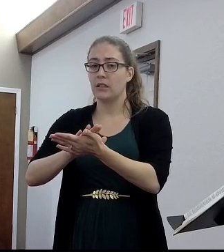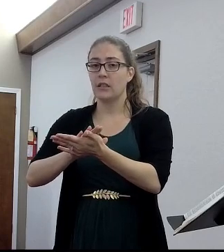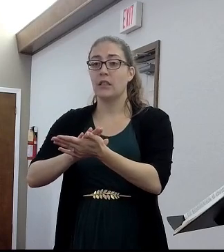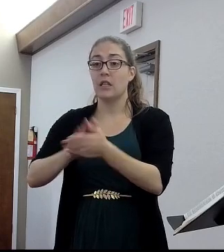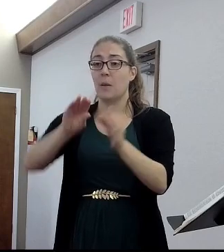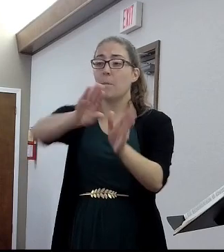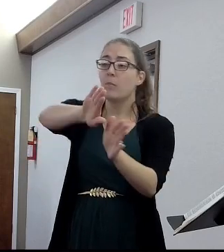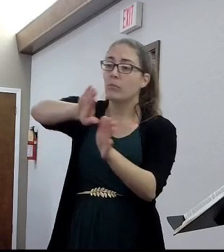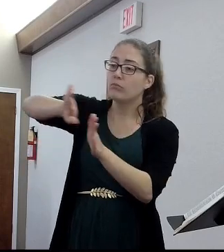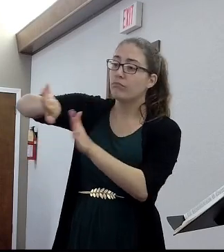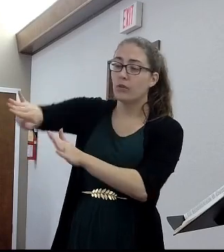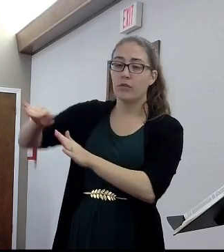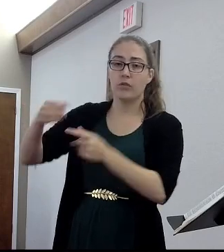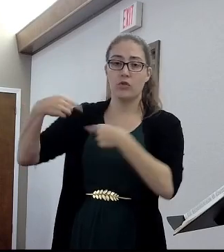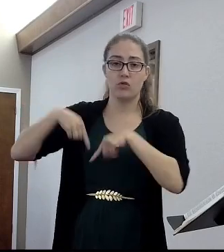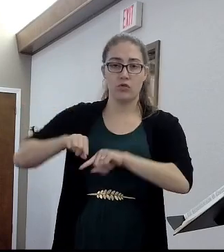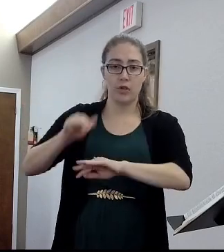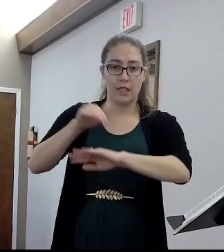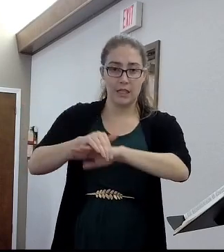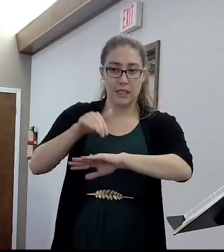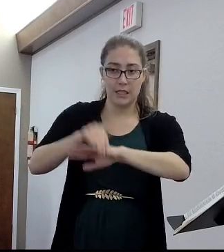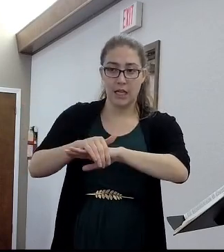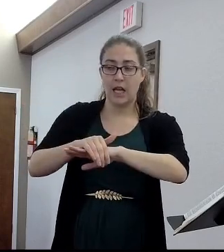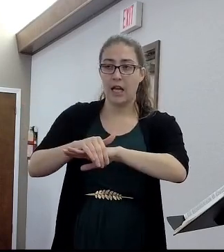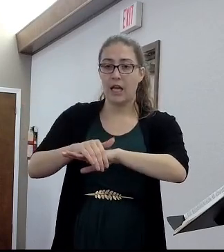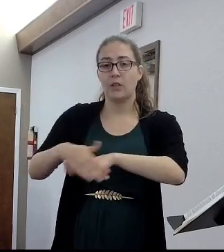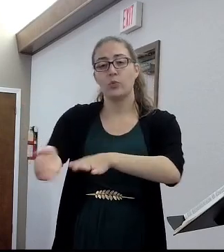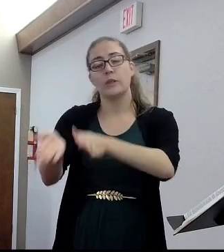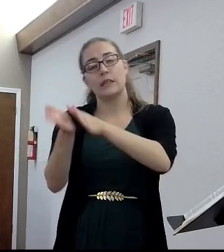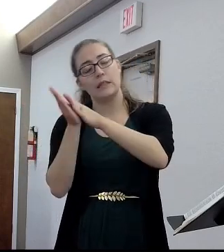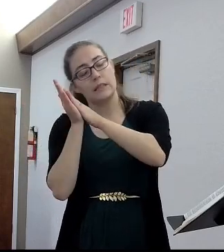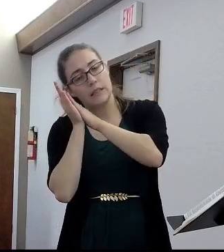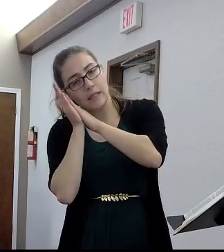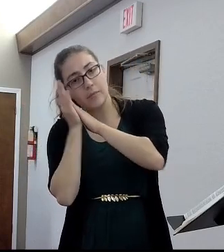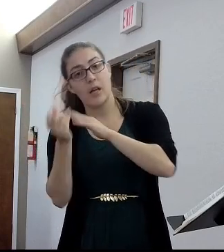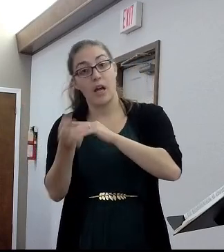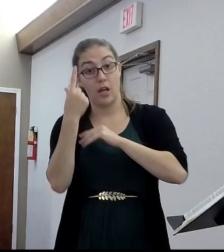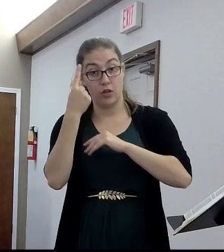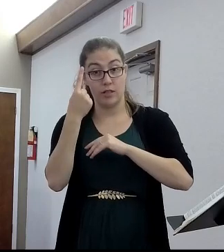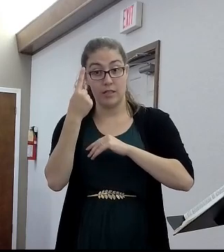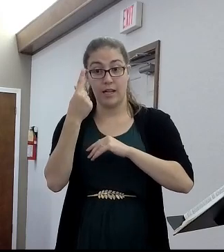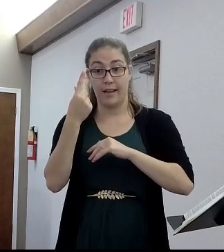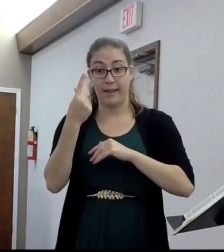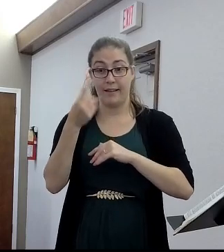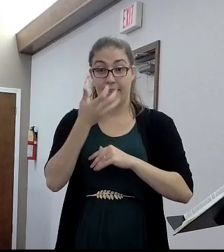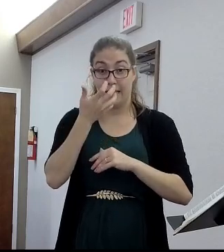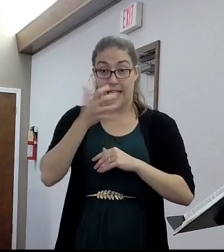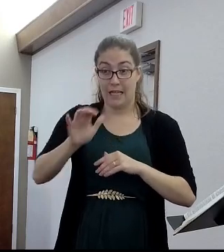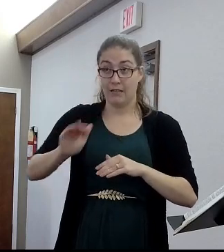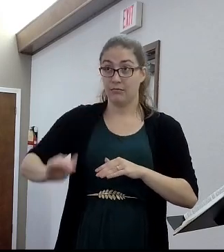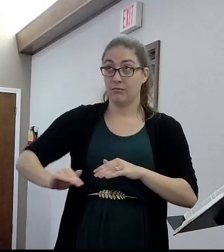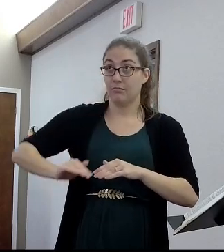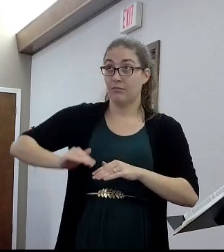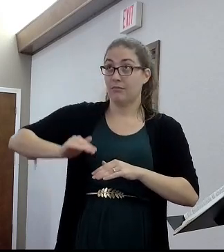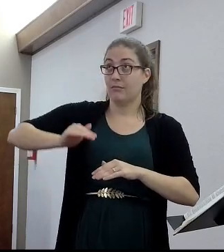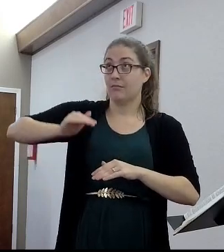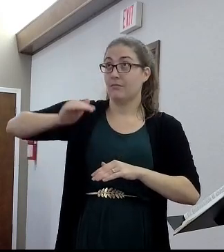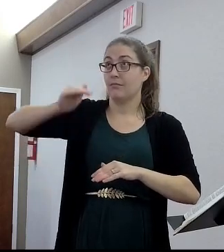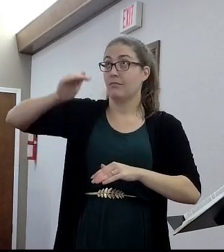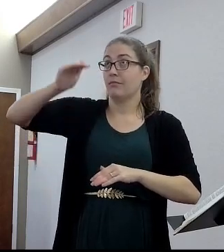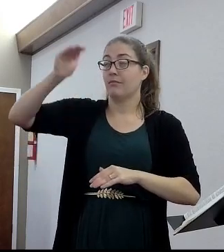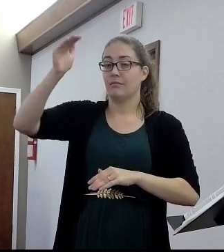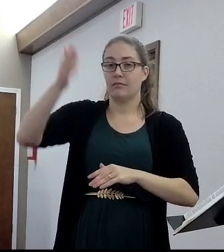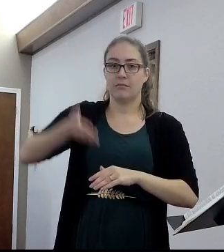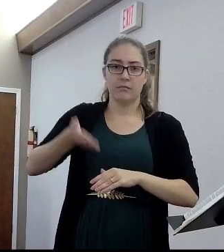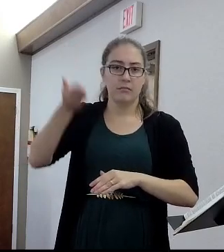sleep there at night. Heat rises, by the way. I mean, there's a reason for this. And then they would bring their animals